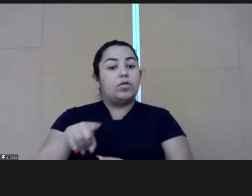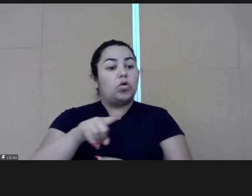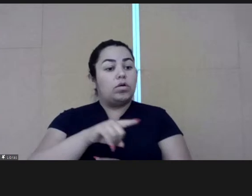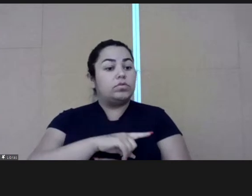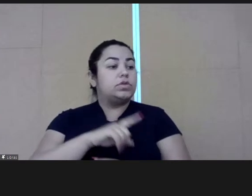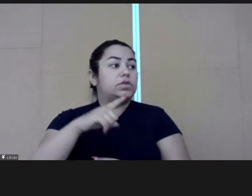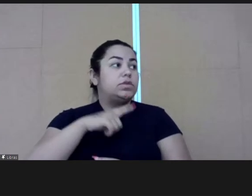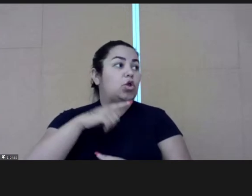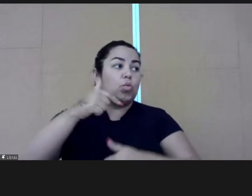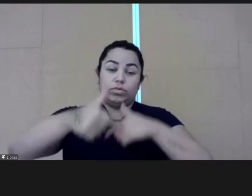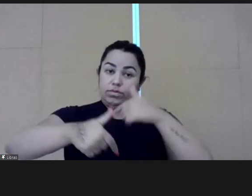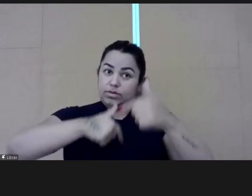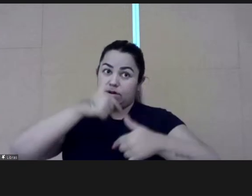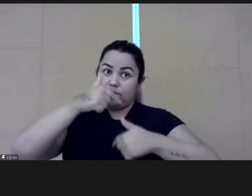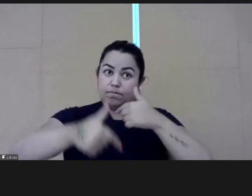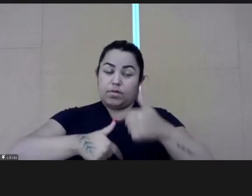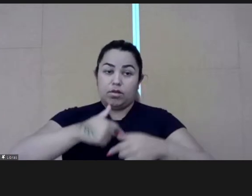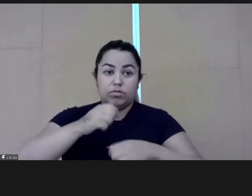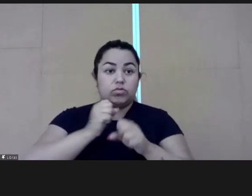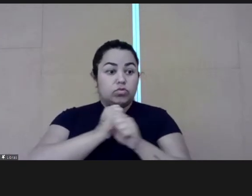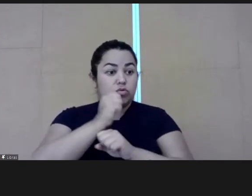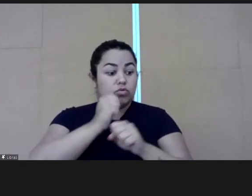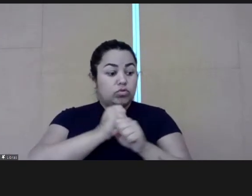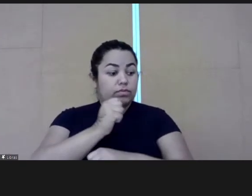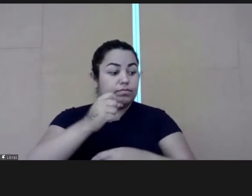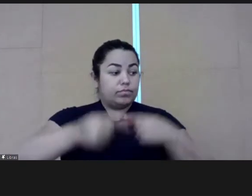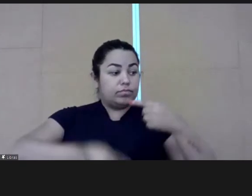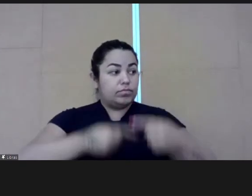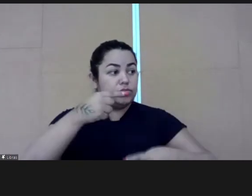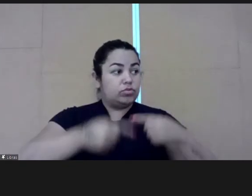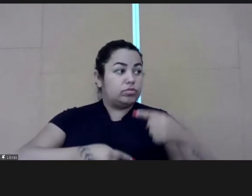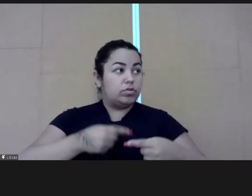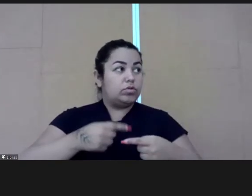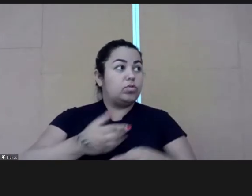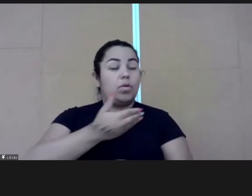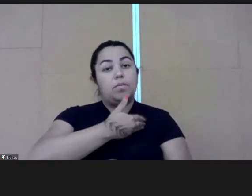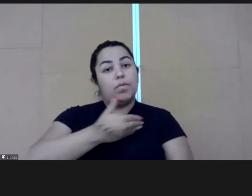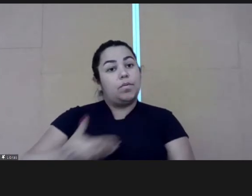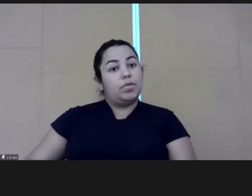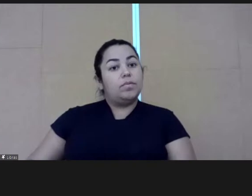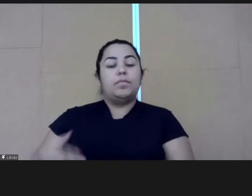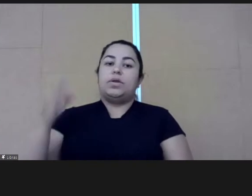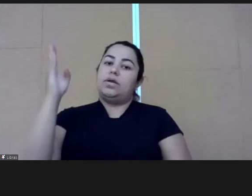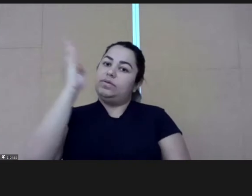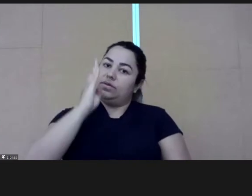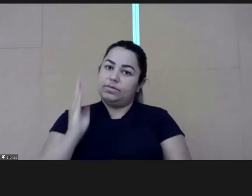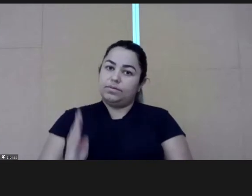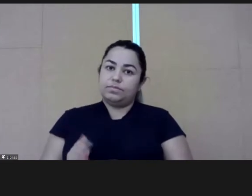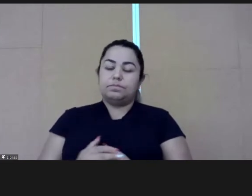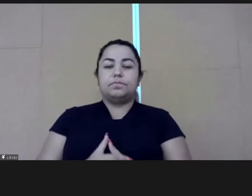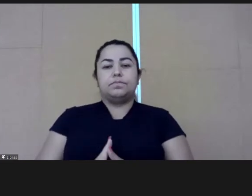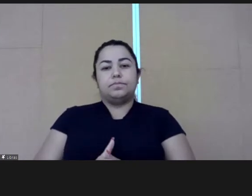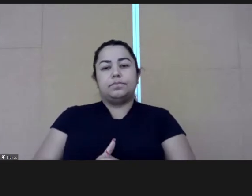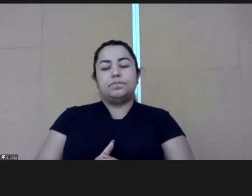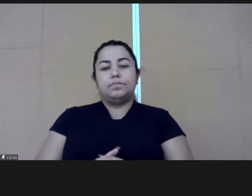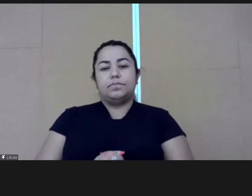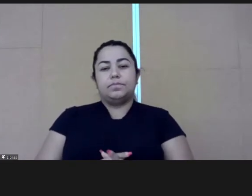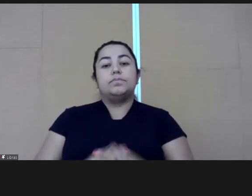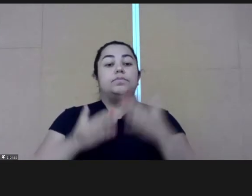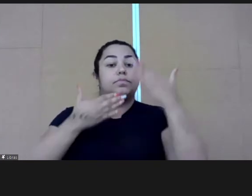so we can build a leadership in the public sector in Brazil.